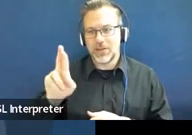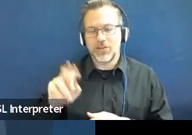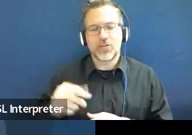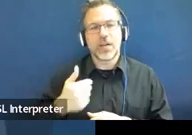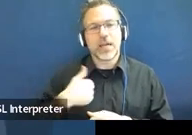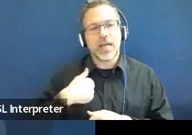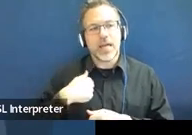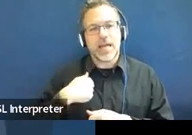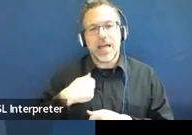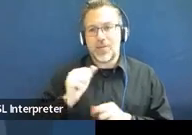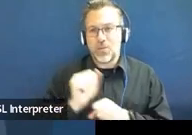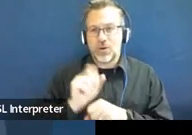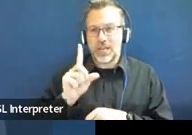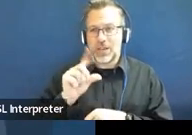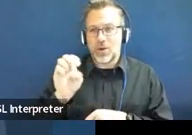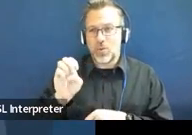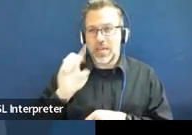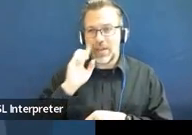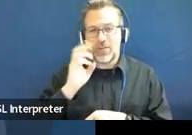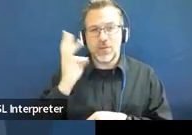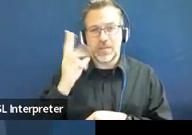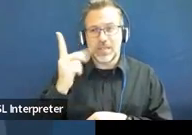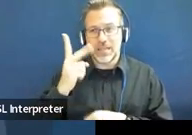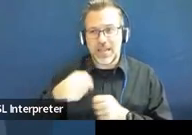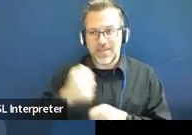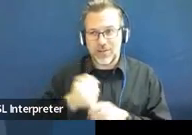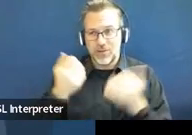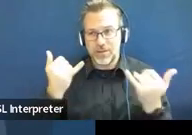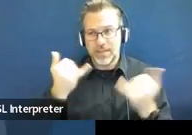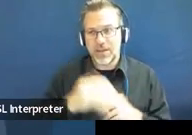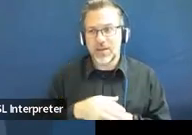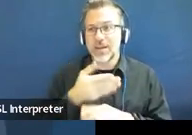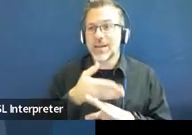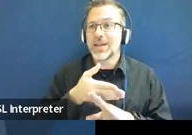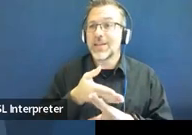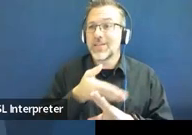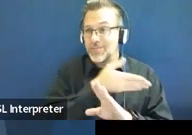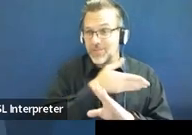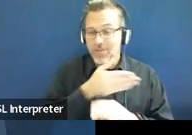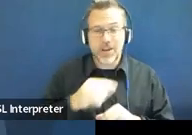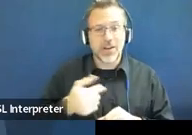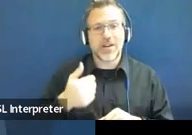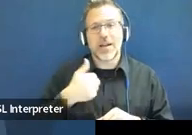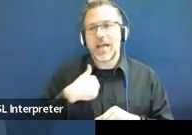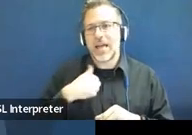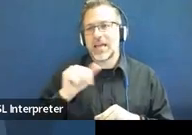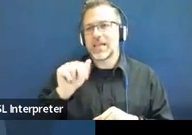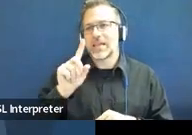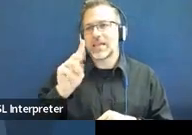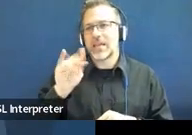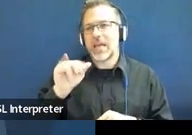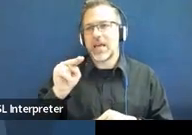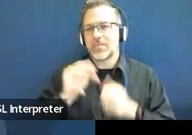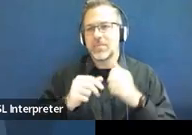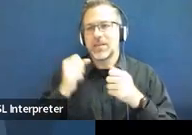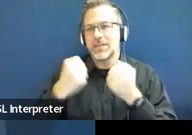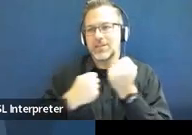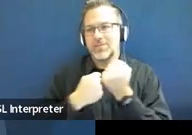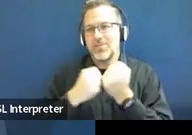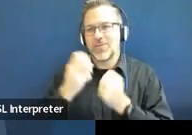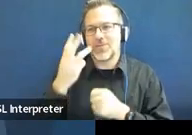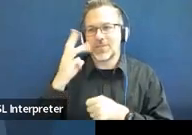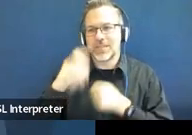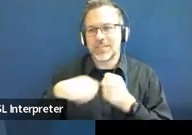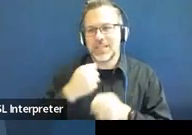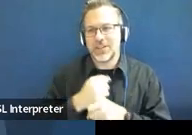have been with the DOE for about six and a half years now, and prior to that, I was admin support for 16 years at